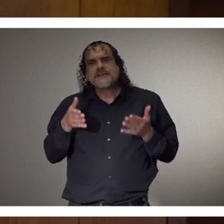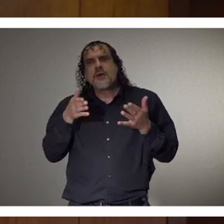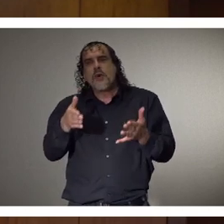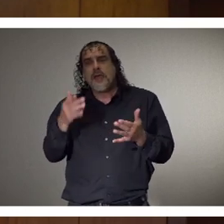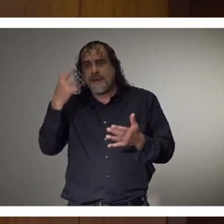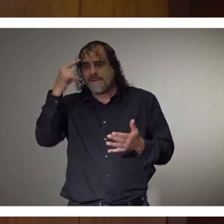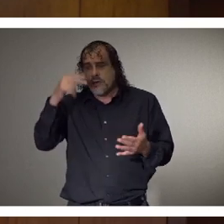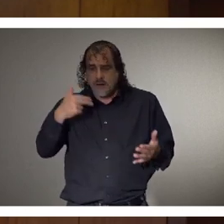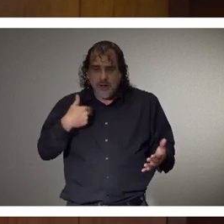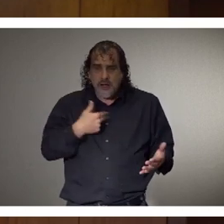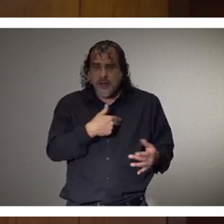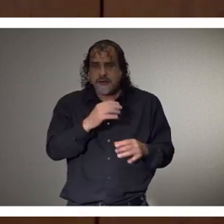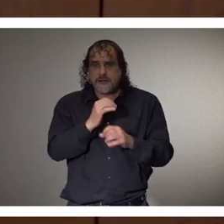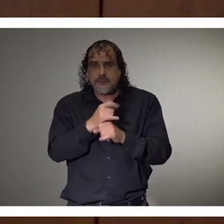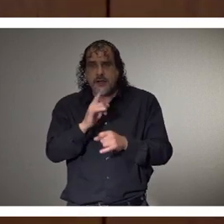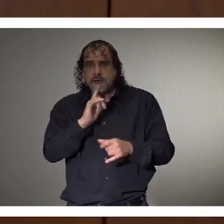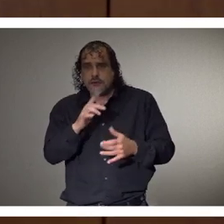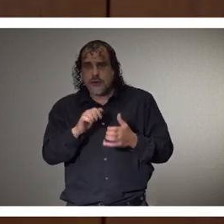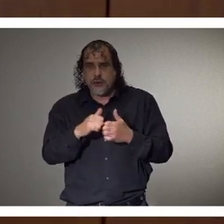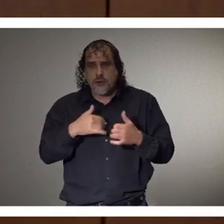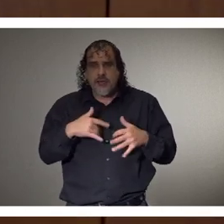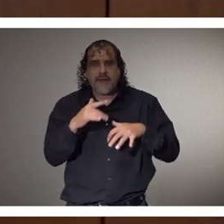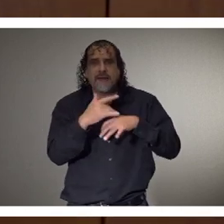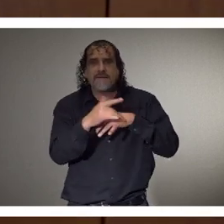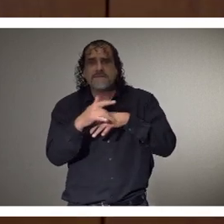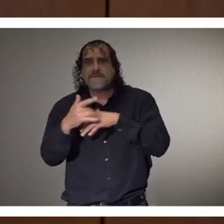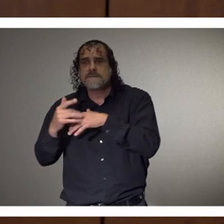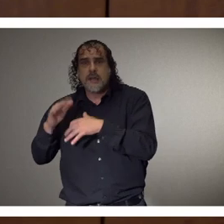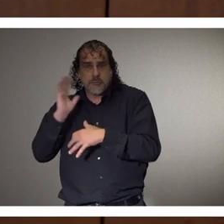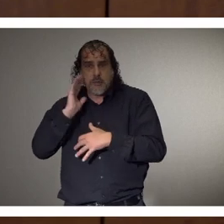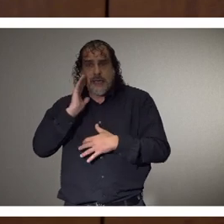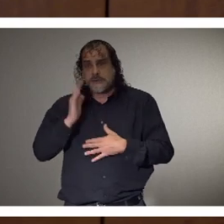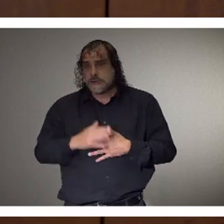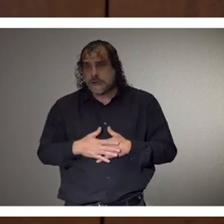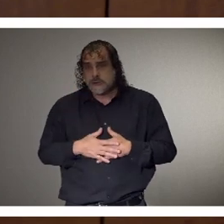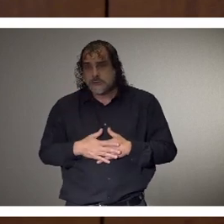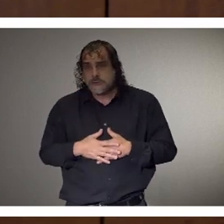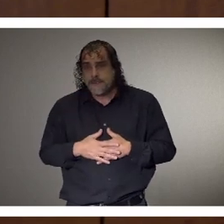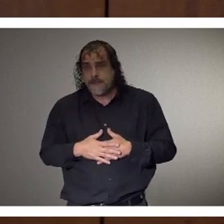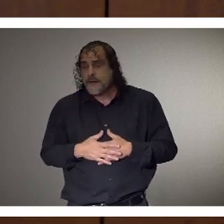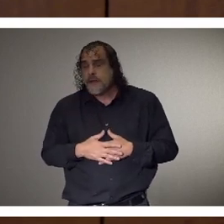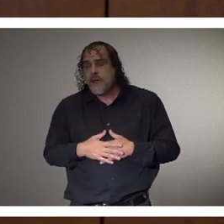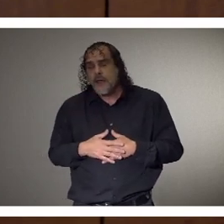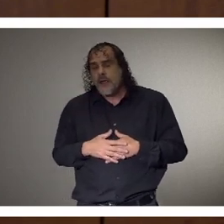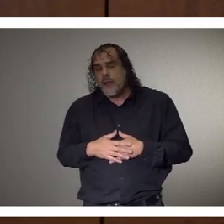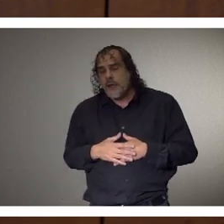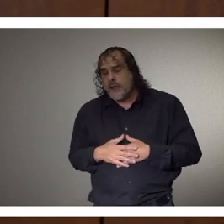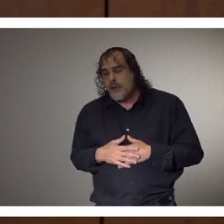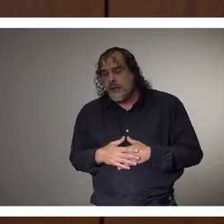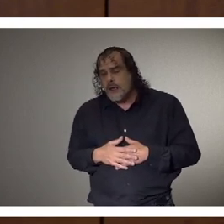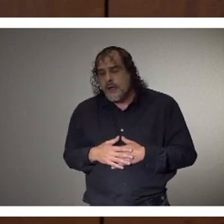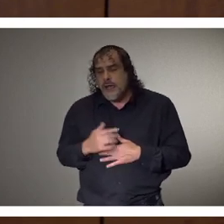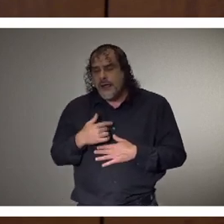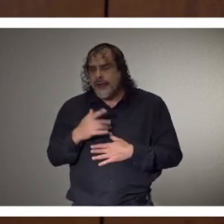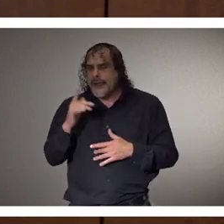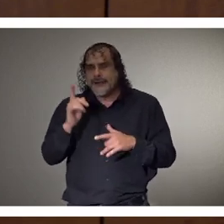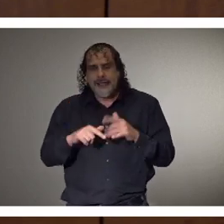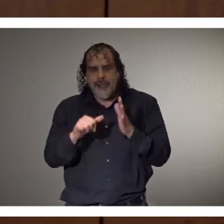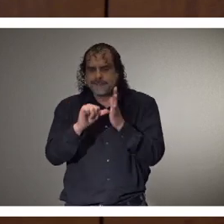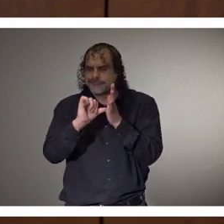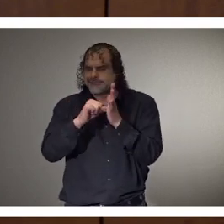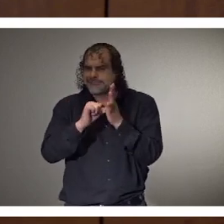make sure that we continue to have availability of beds. And, and I think that, you know, we can't overemphasize